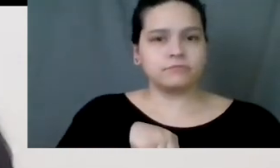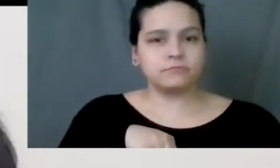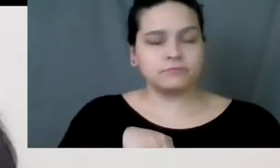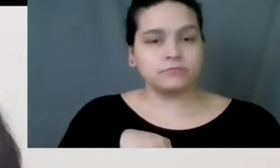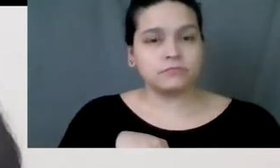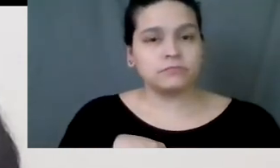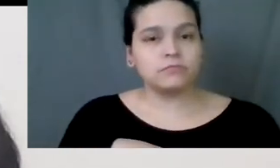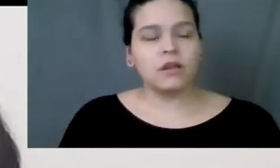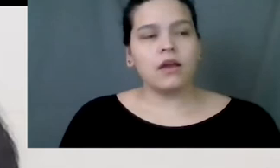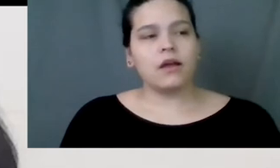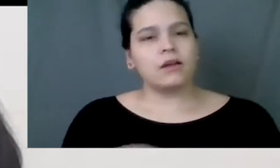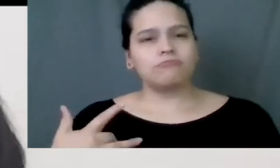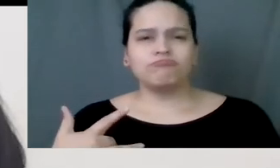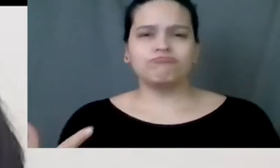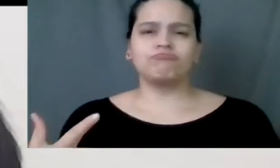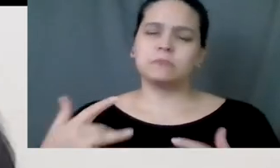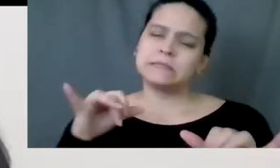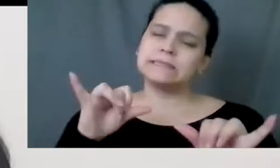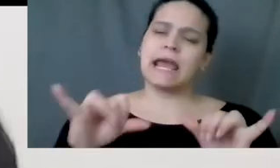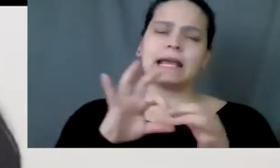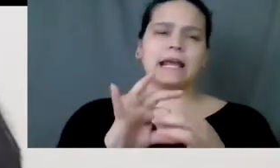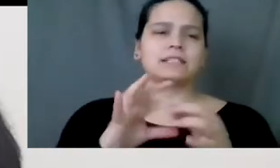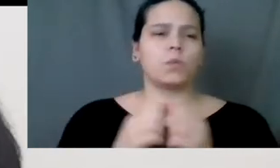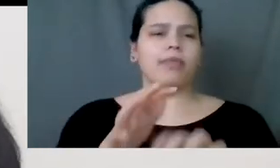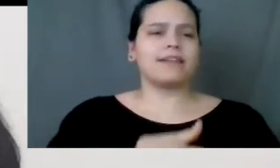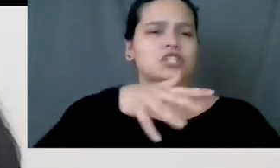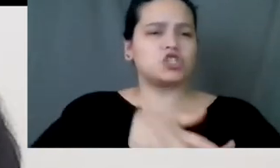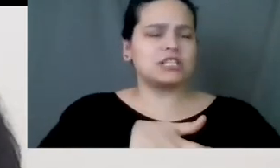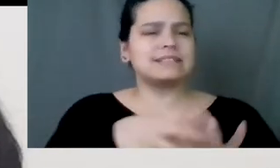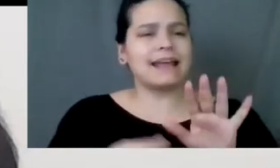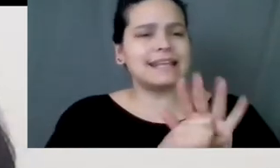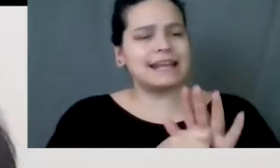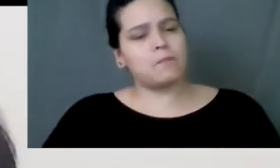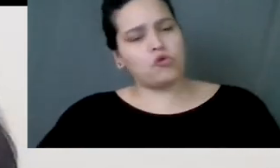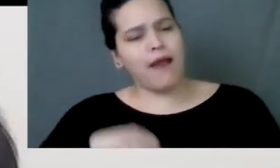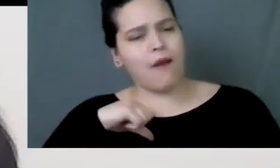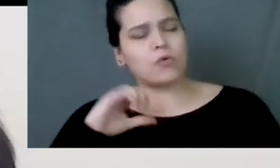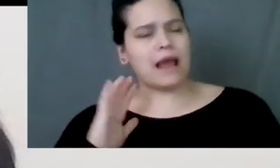always stay connected to our indigenous identity.